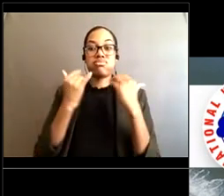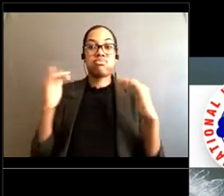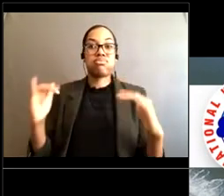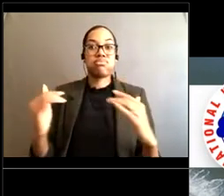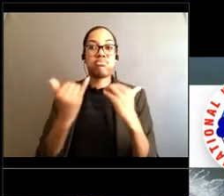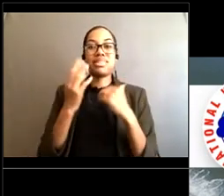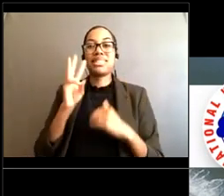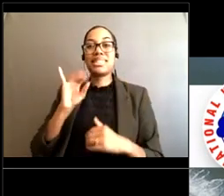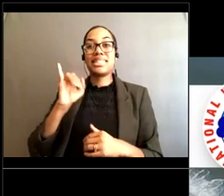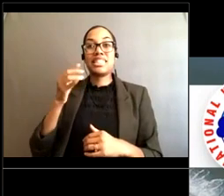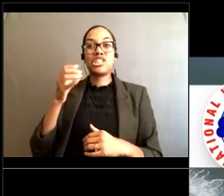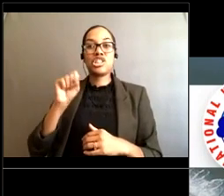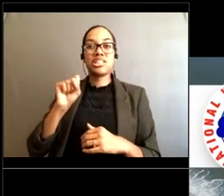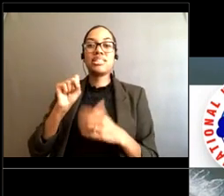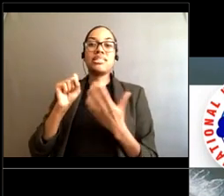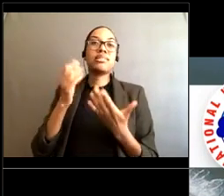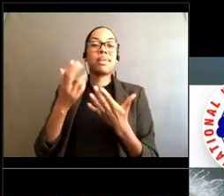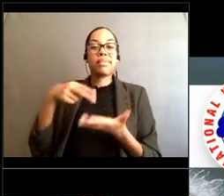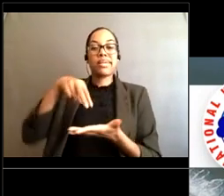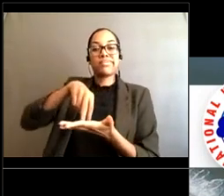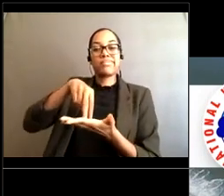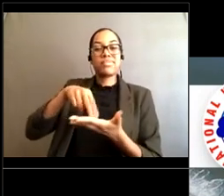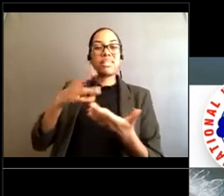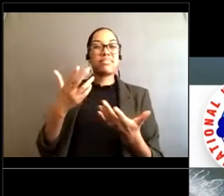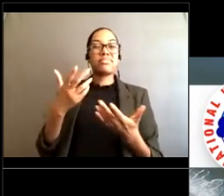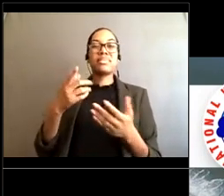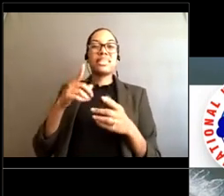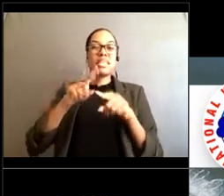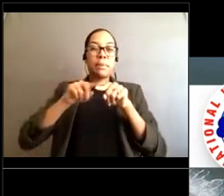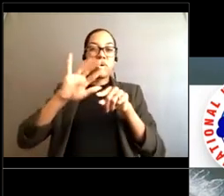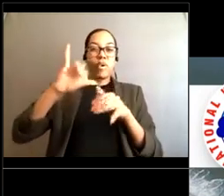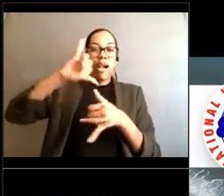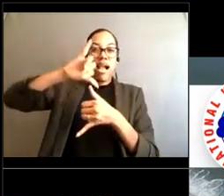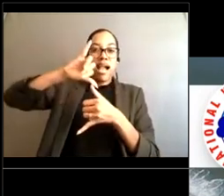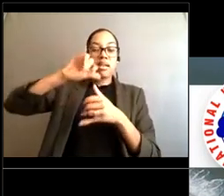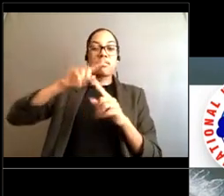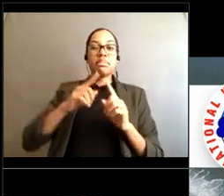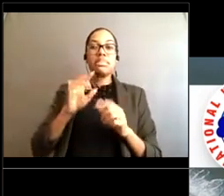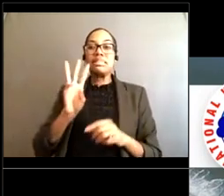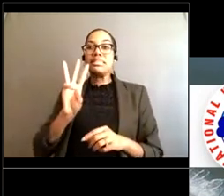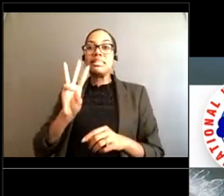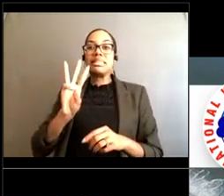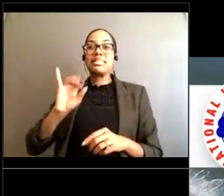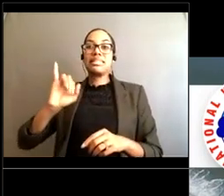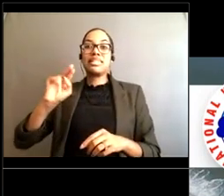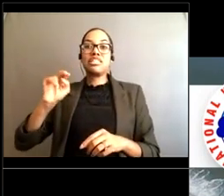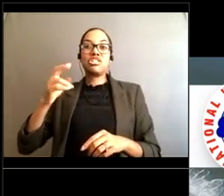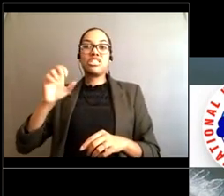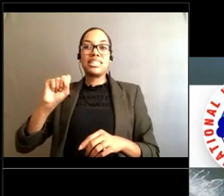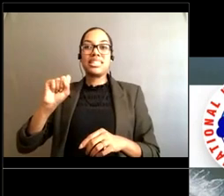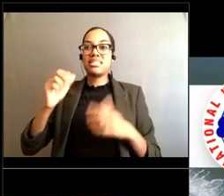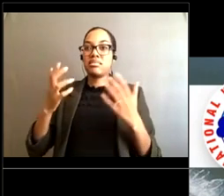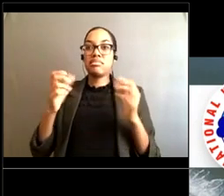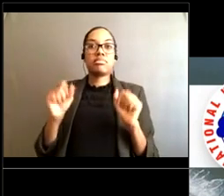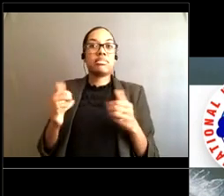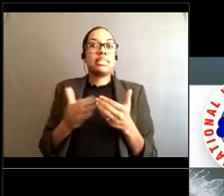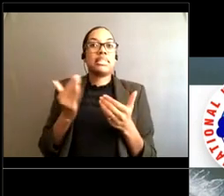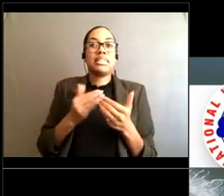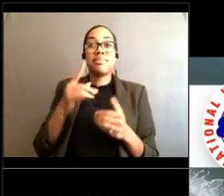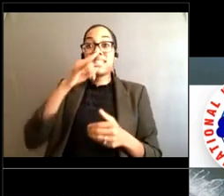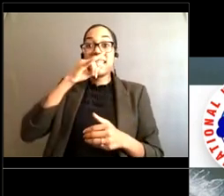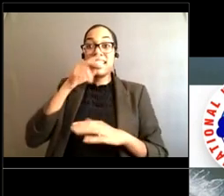Would might be a little more than ankle height for some I guess depends on your height But certainly for kids It can definitely